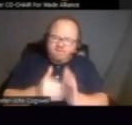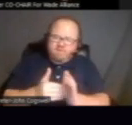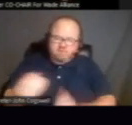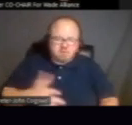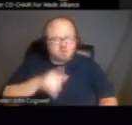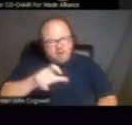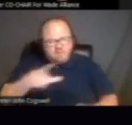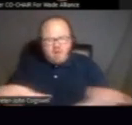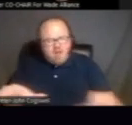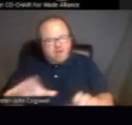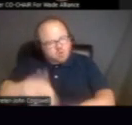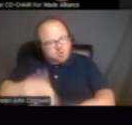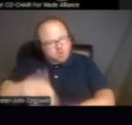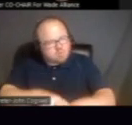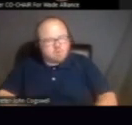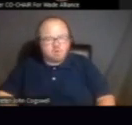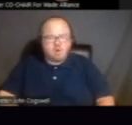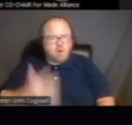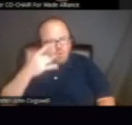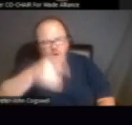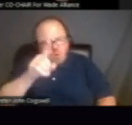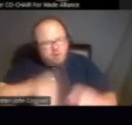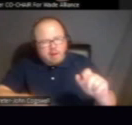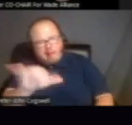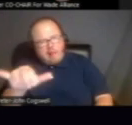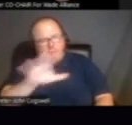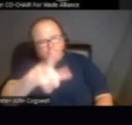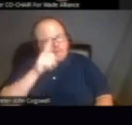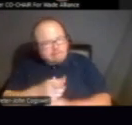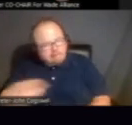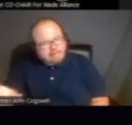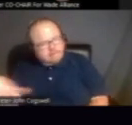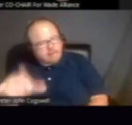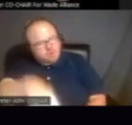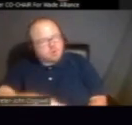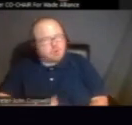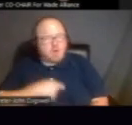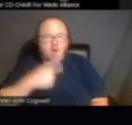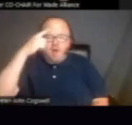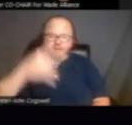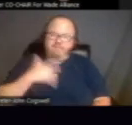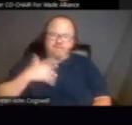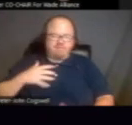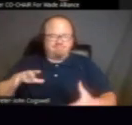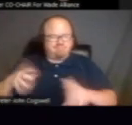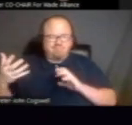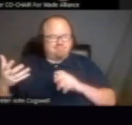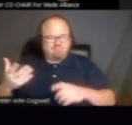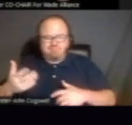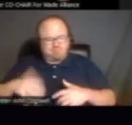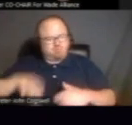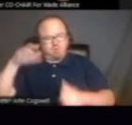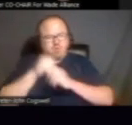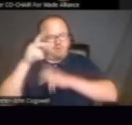act normal. Oh, why can't you be more like your sister? I felt misplaced and grew up with